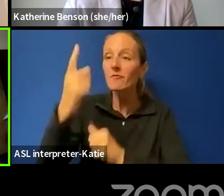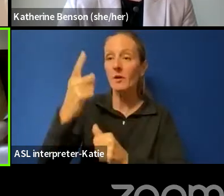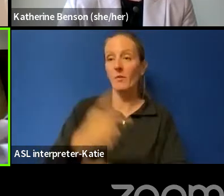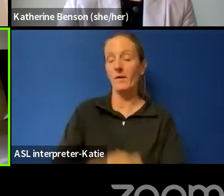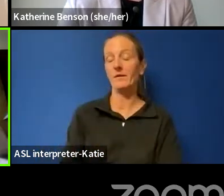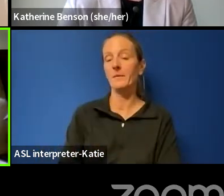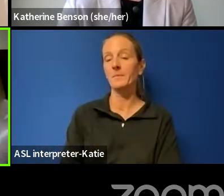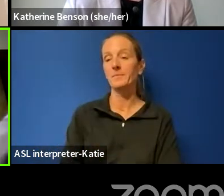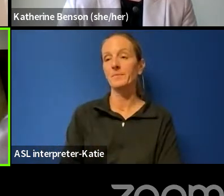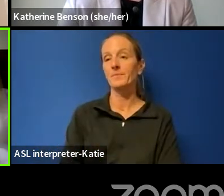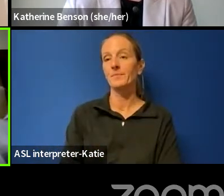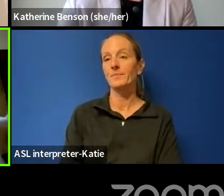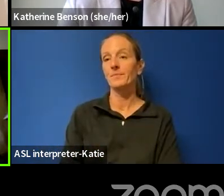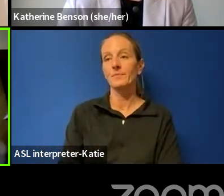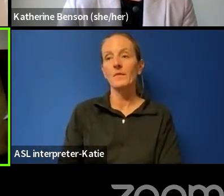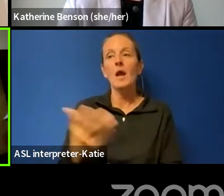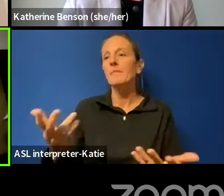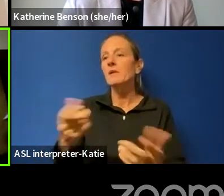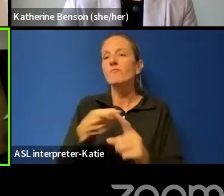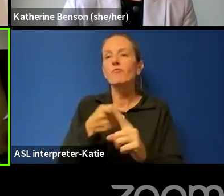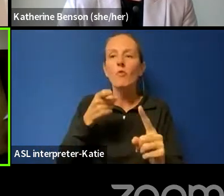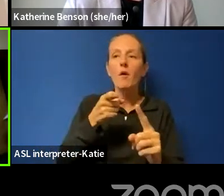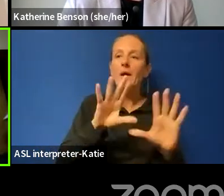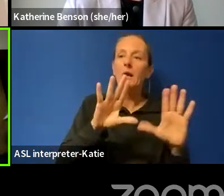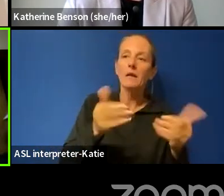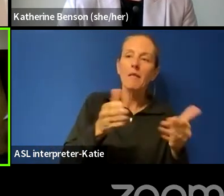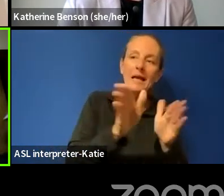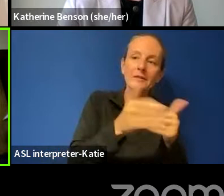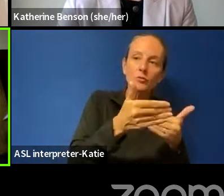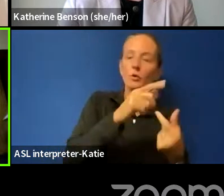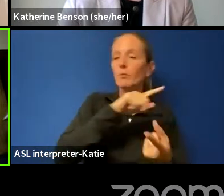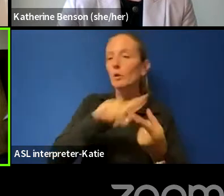Um, everywhere from our classrooms to our borders and beyond.